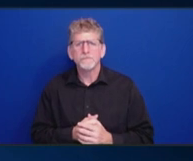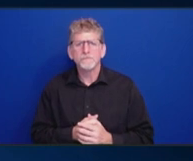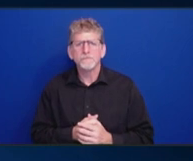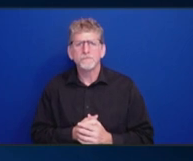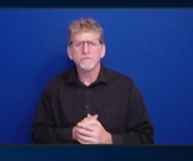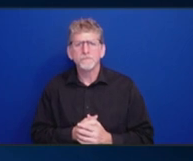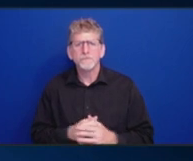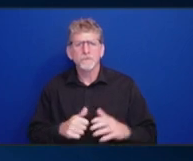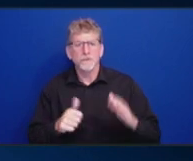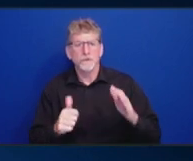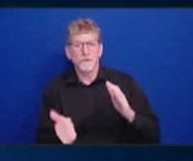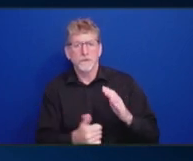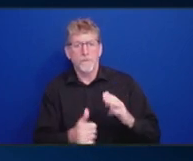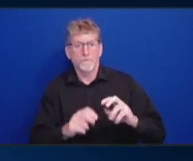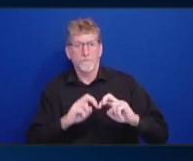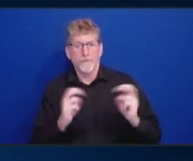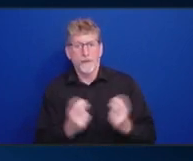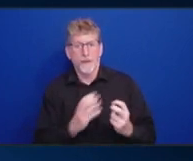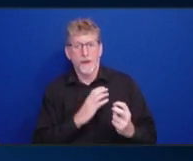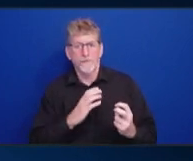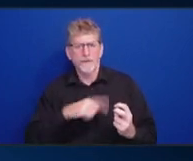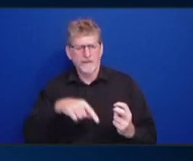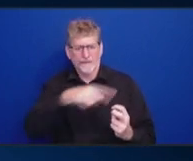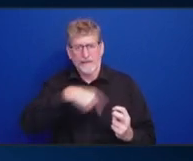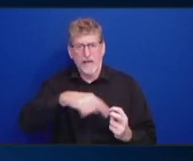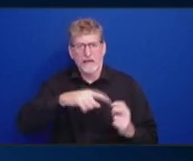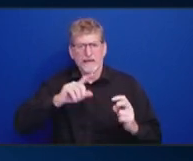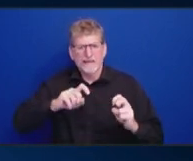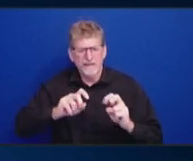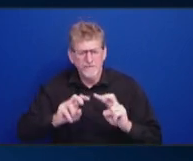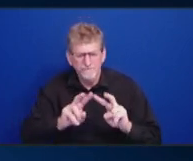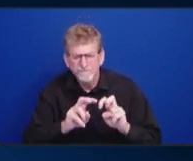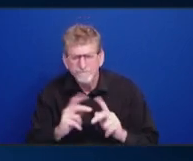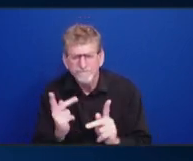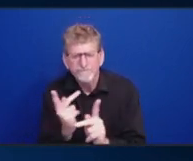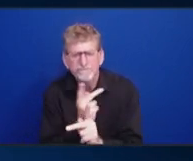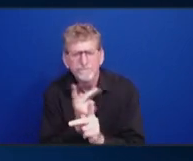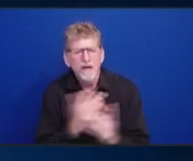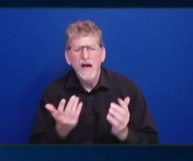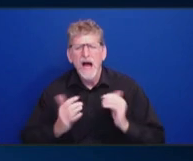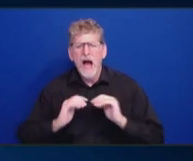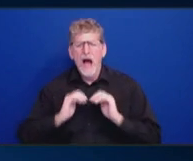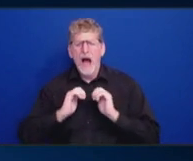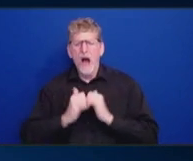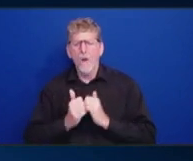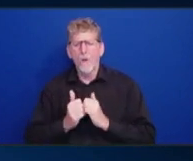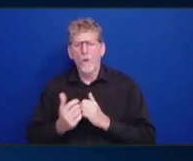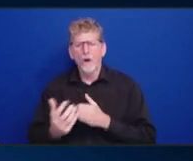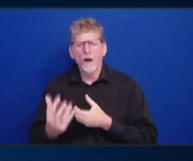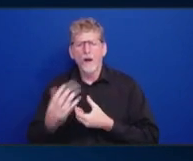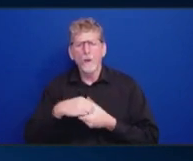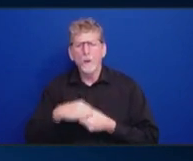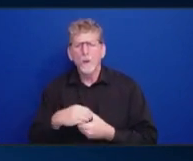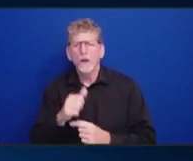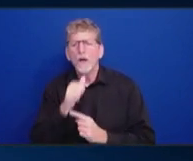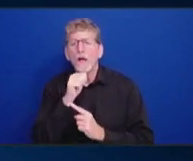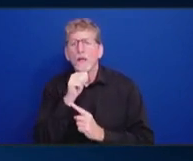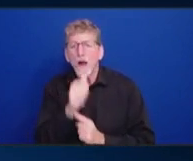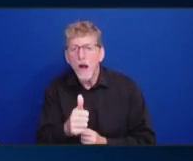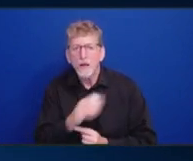how it wants to bring outside non-commissioners on into the subcommittee. So, they have to come to a decision. So, there's some